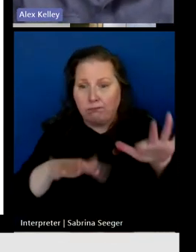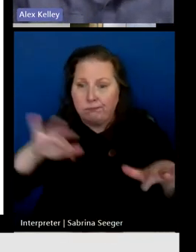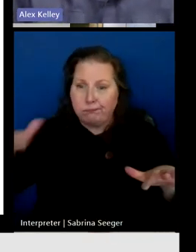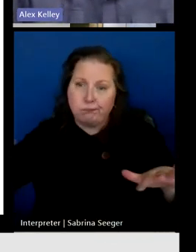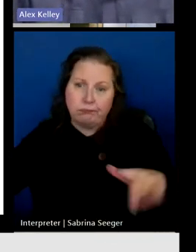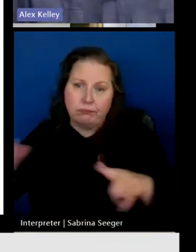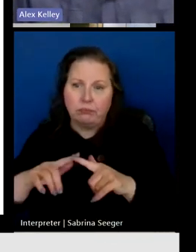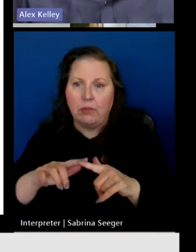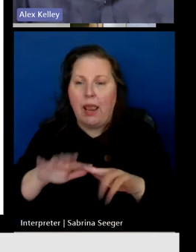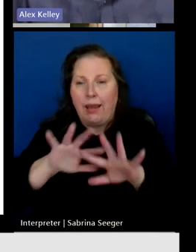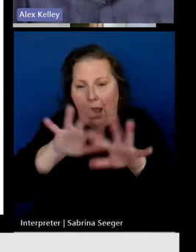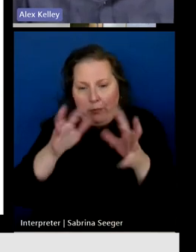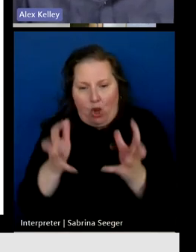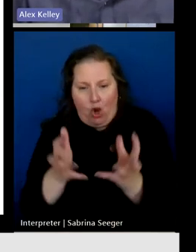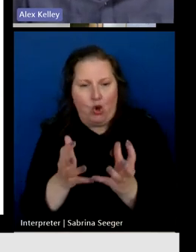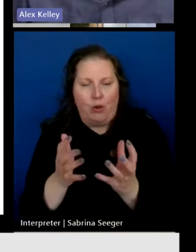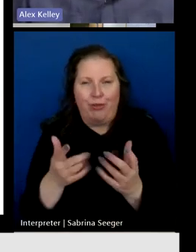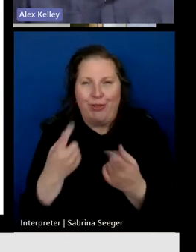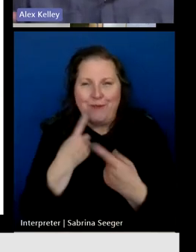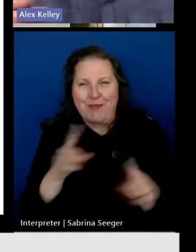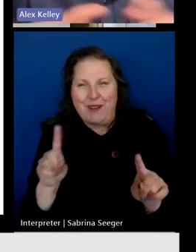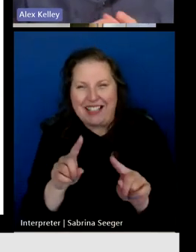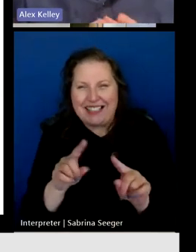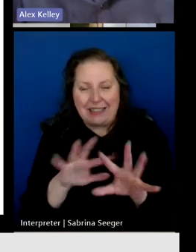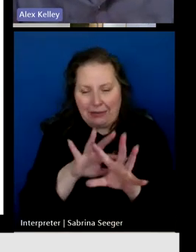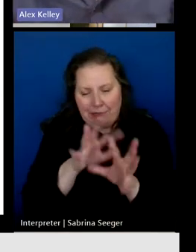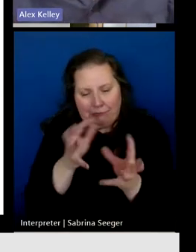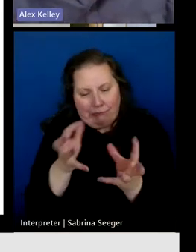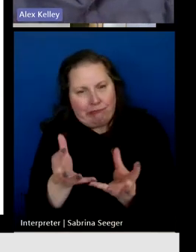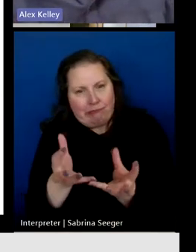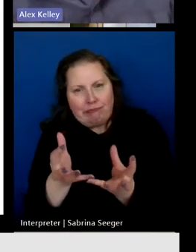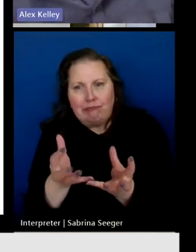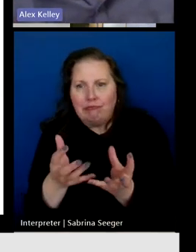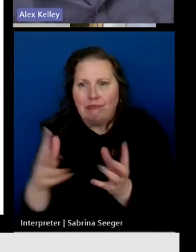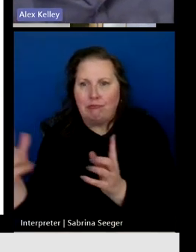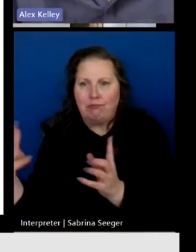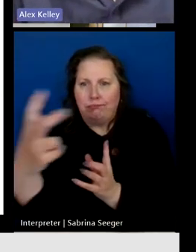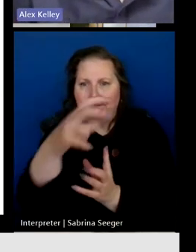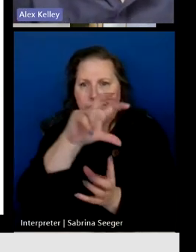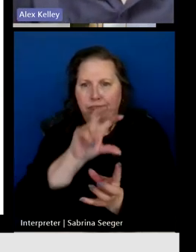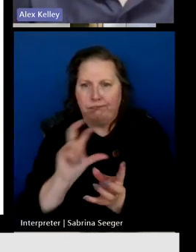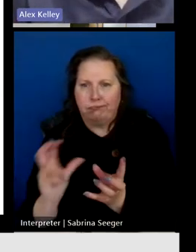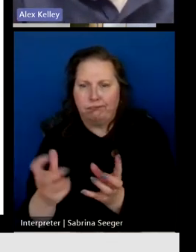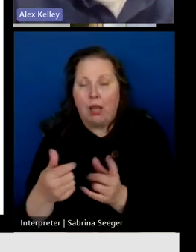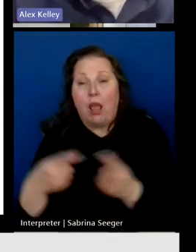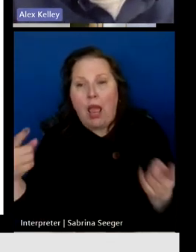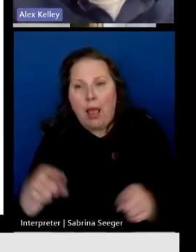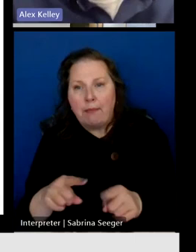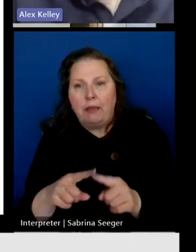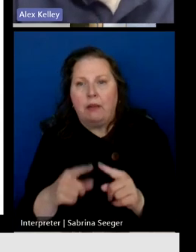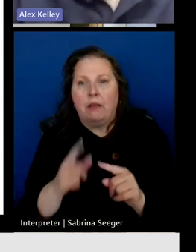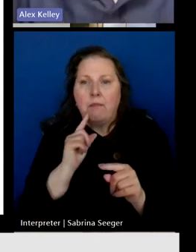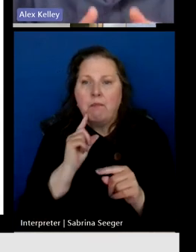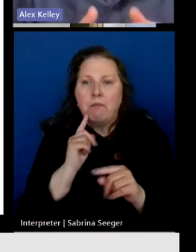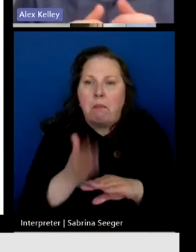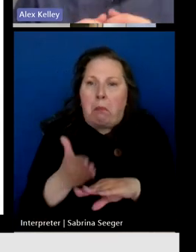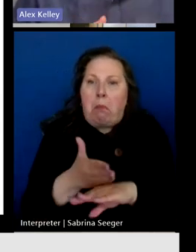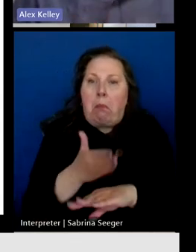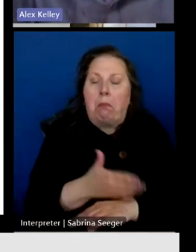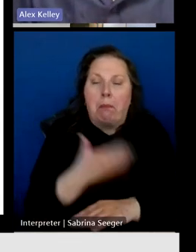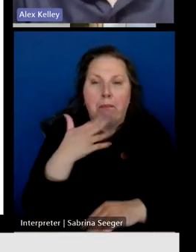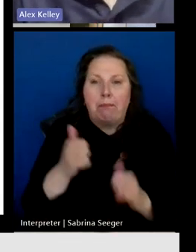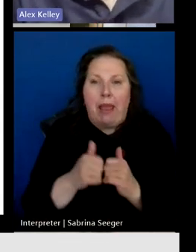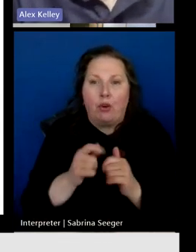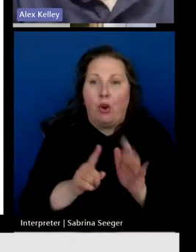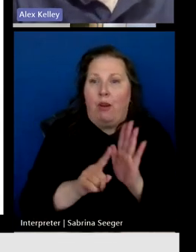to the curvature of the earth and the way that coverage, you know, you get more incremental gains the